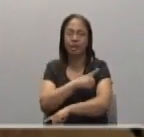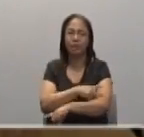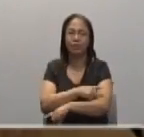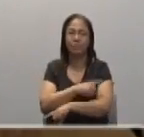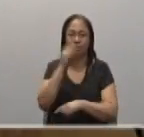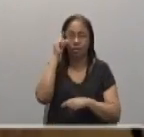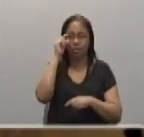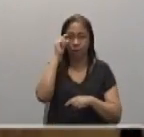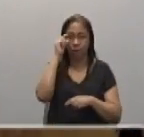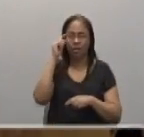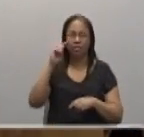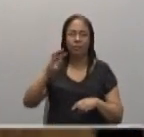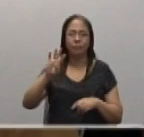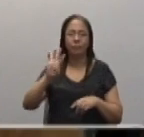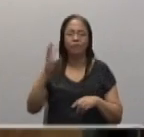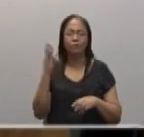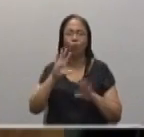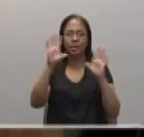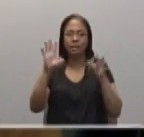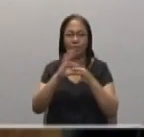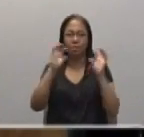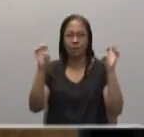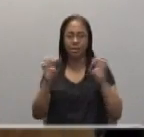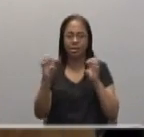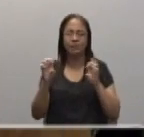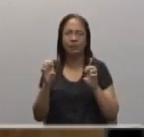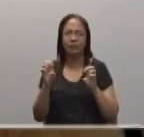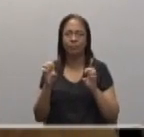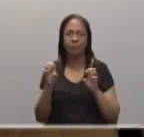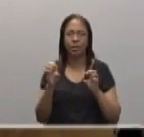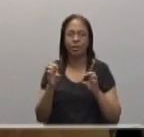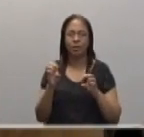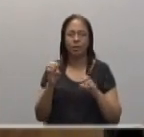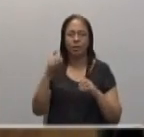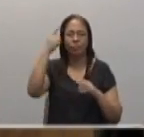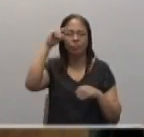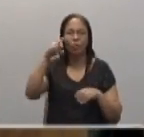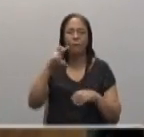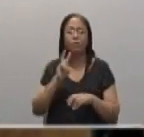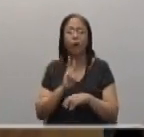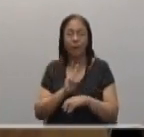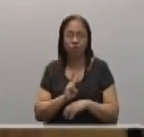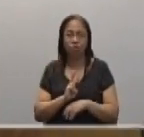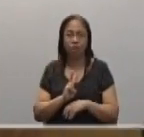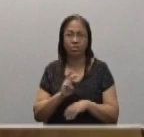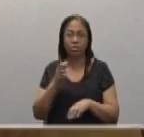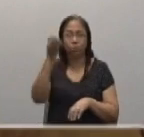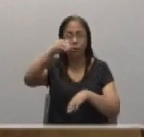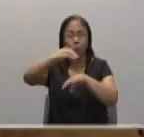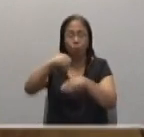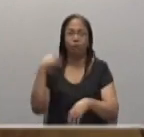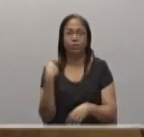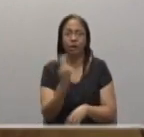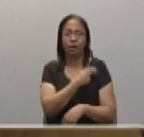fourth Sunday of Easter. We are called because we know that vocation is a gift from God. But, of course, we know